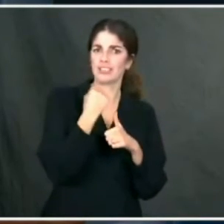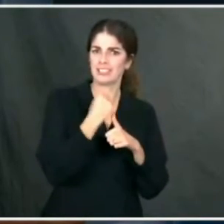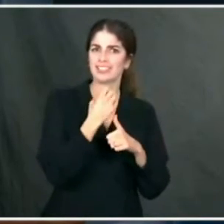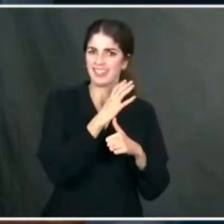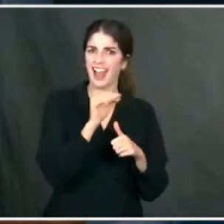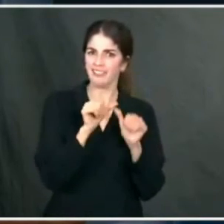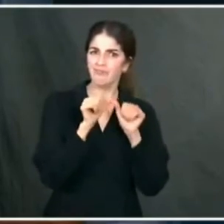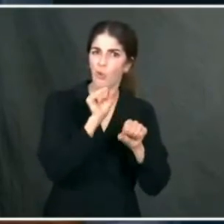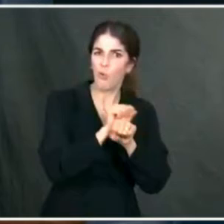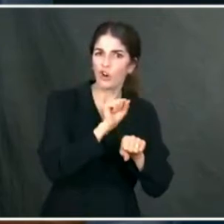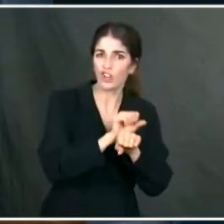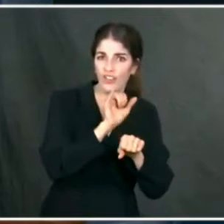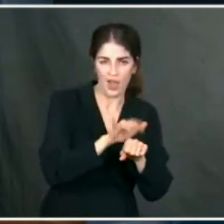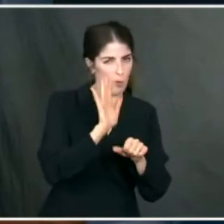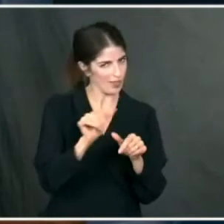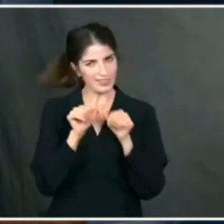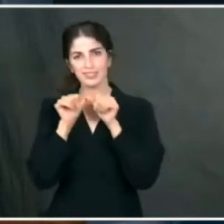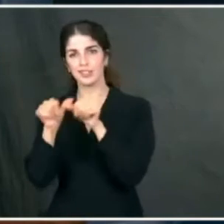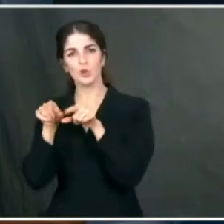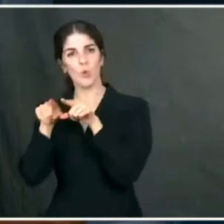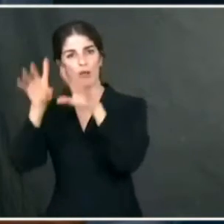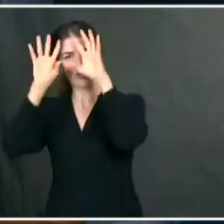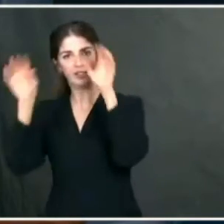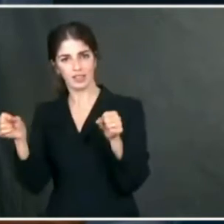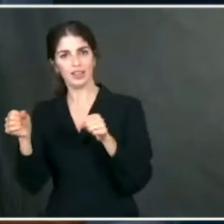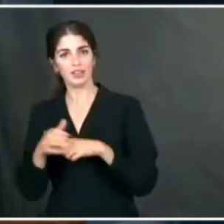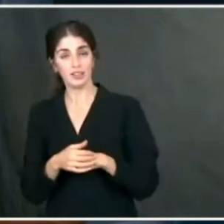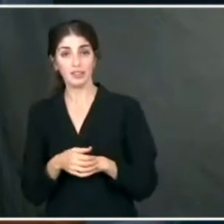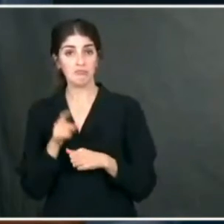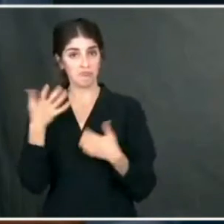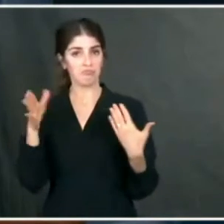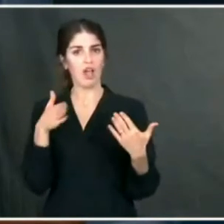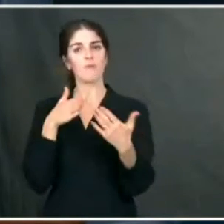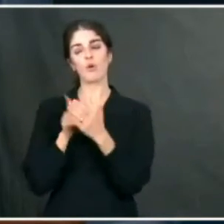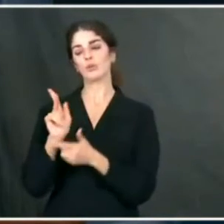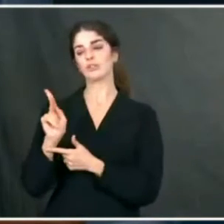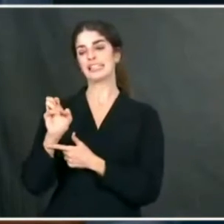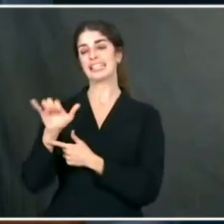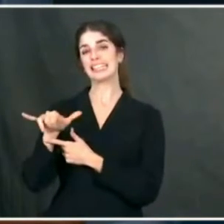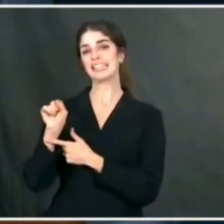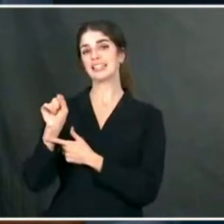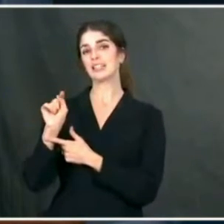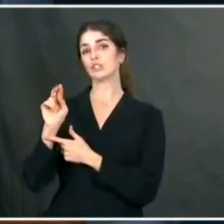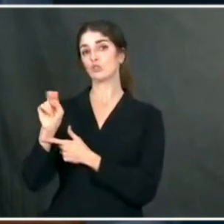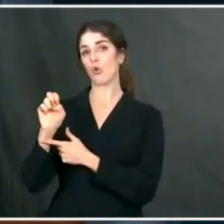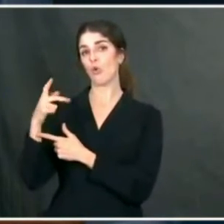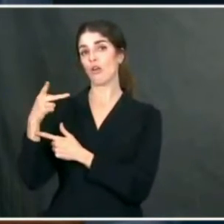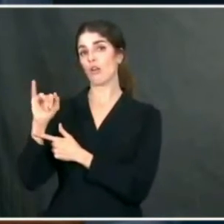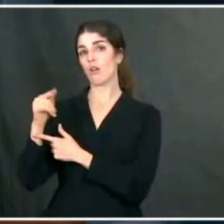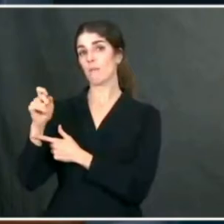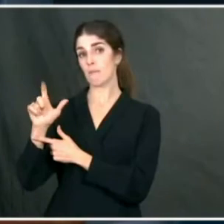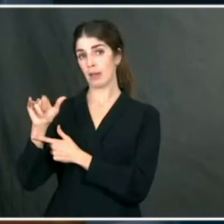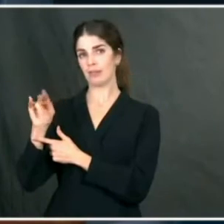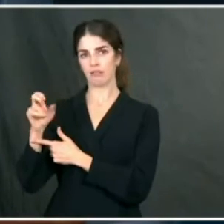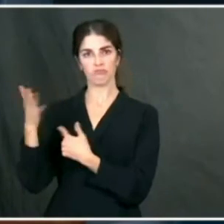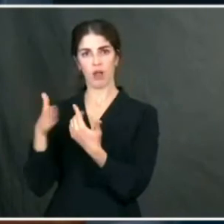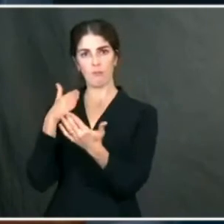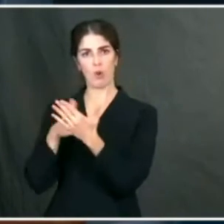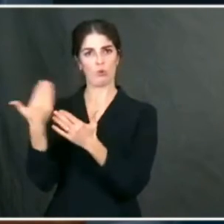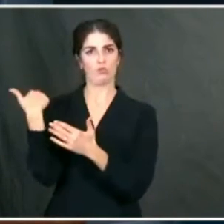to do that as president. But he had opposed the Keystone pipeline back in 2013 when